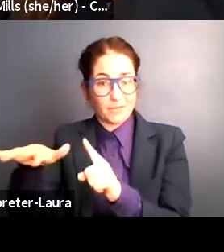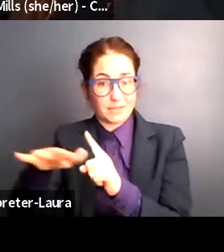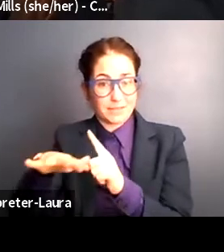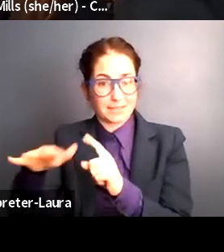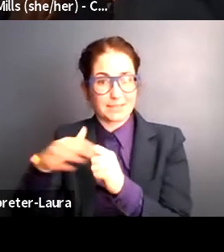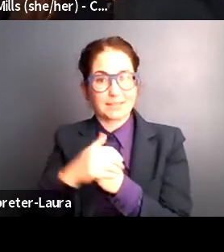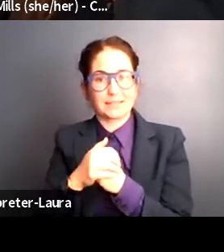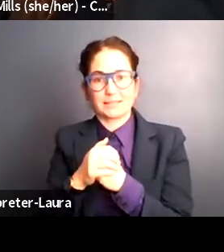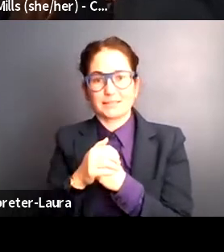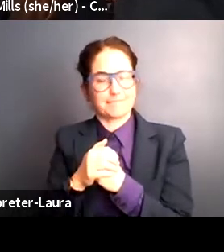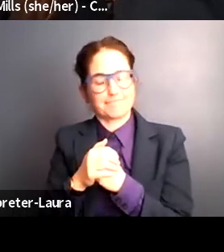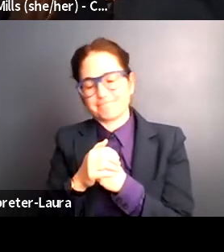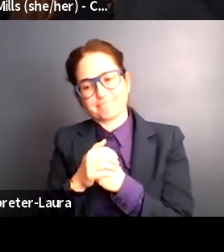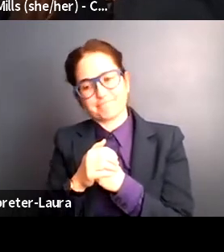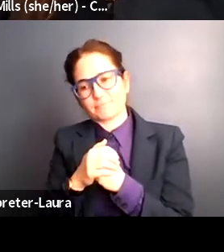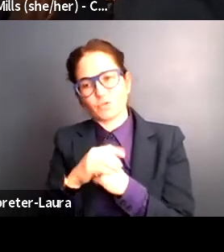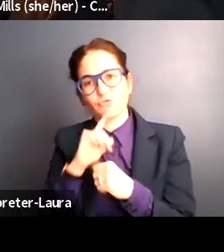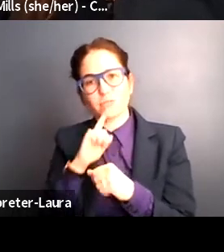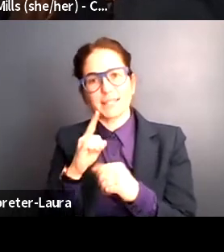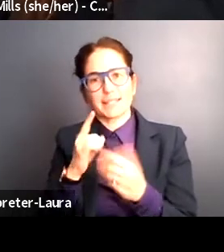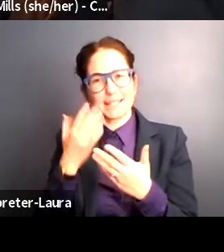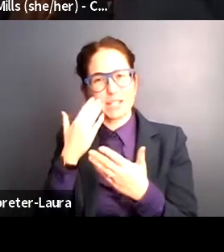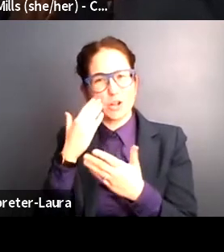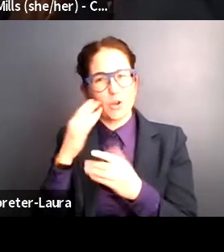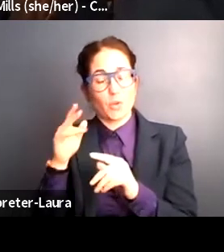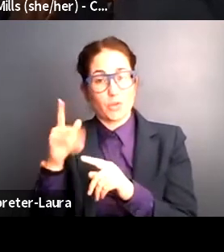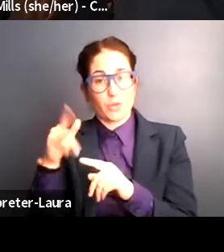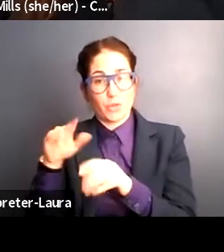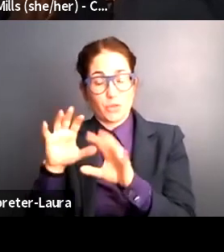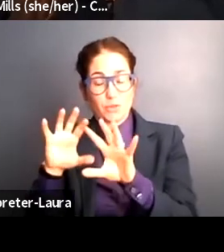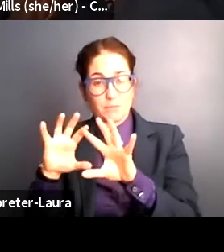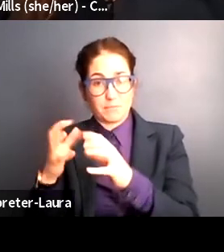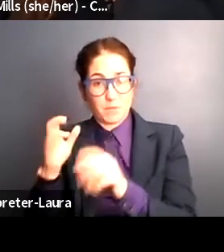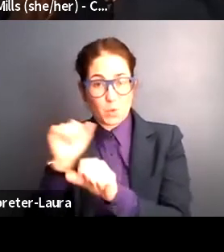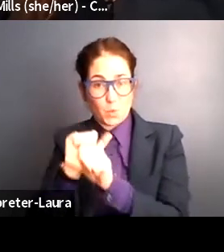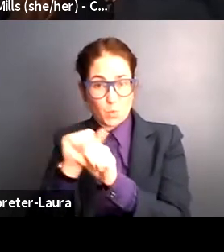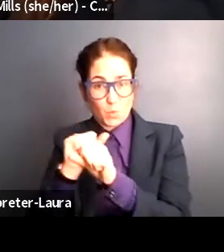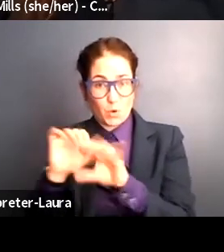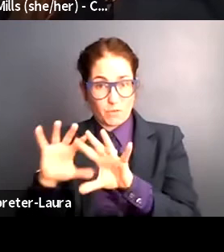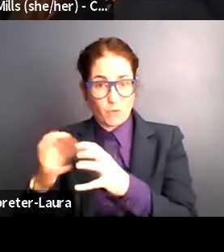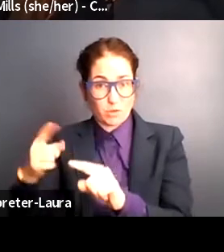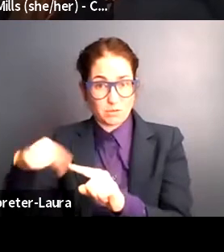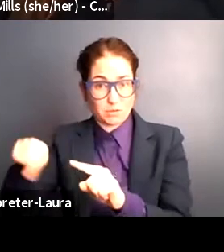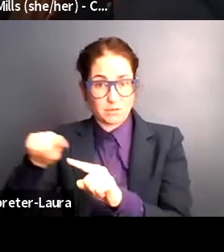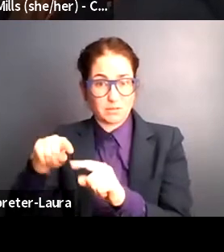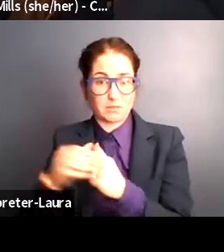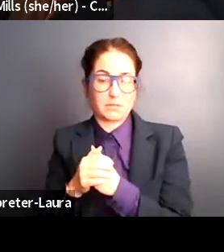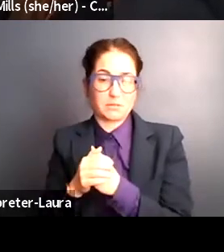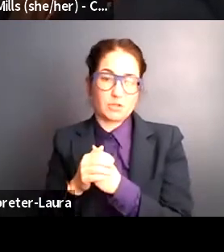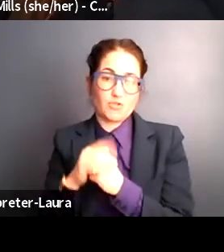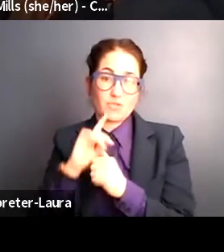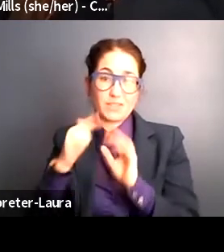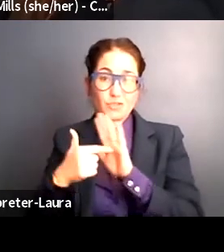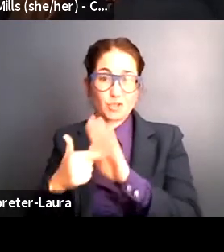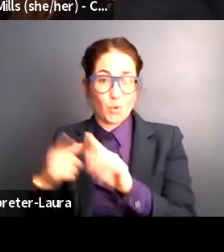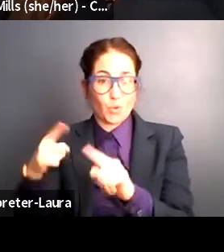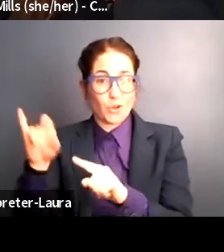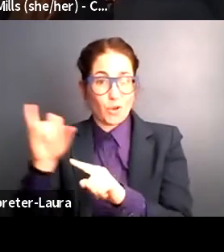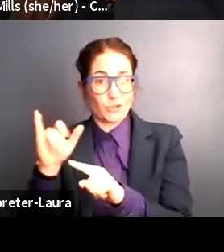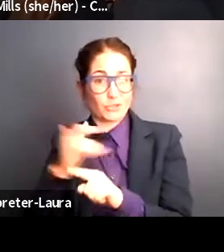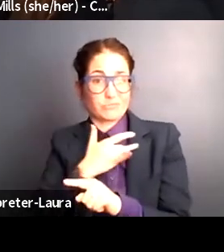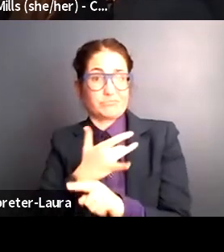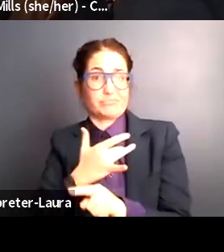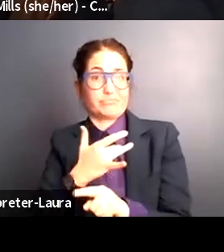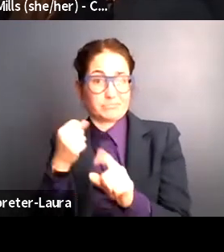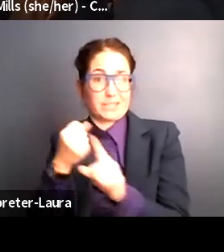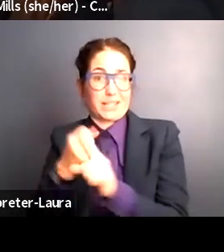it has been the composition of this workforce shows that they are also vulnerable as well. And so